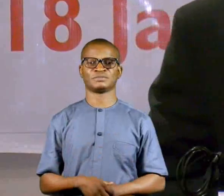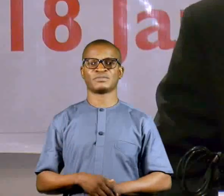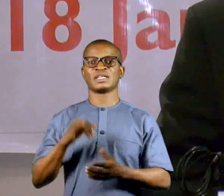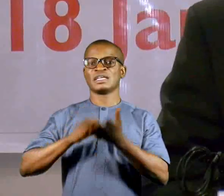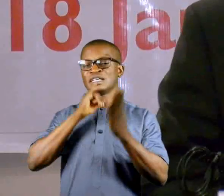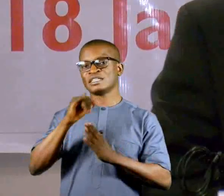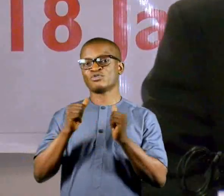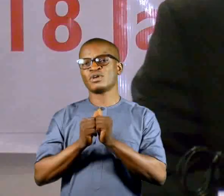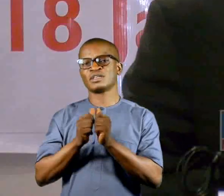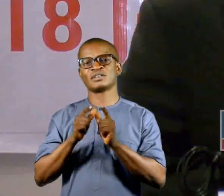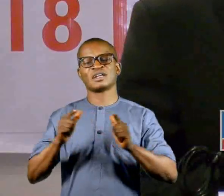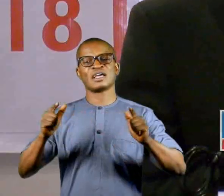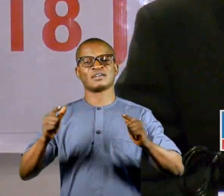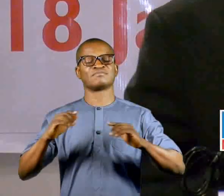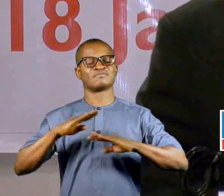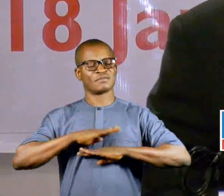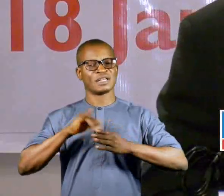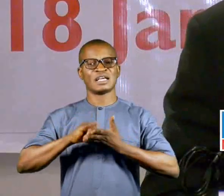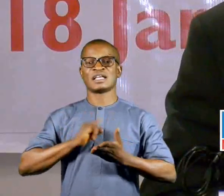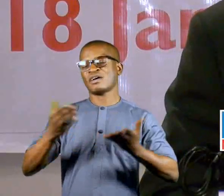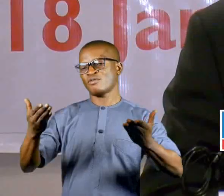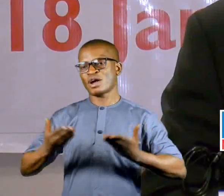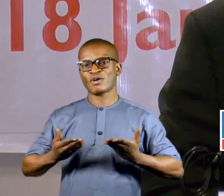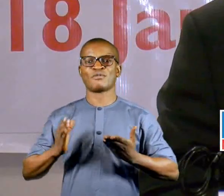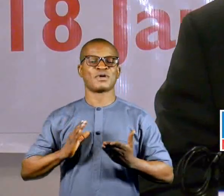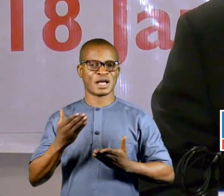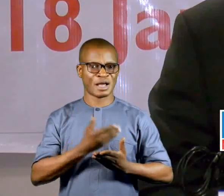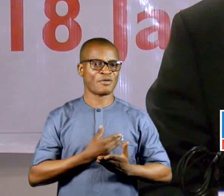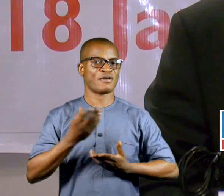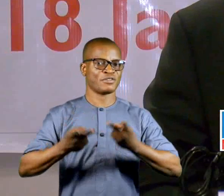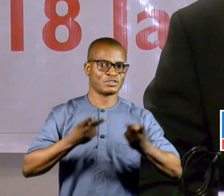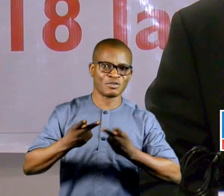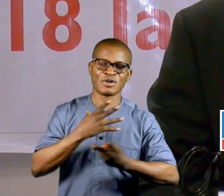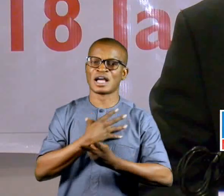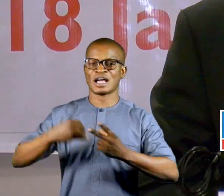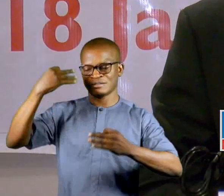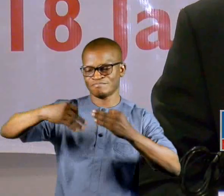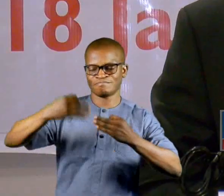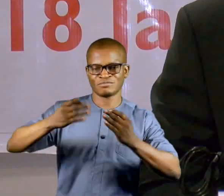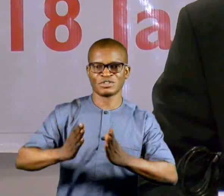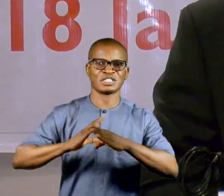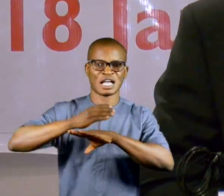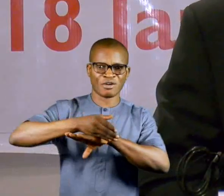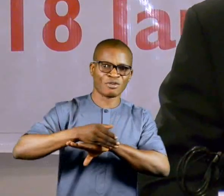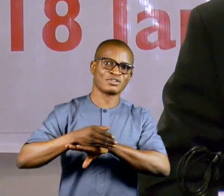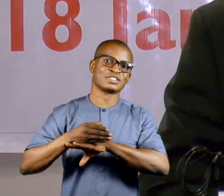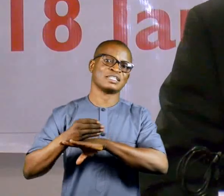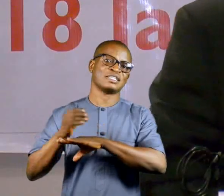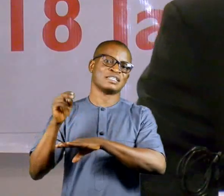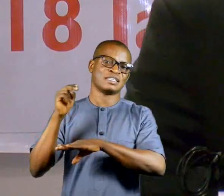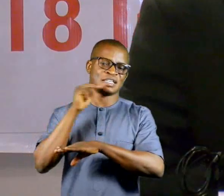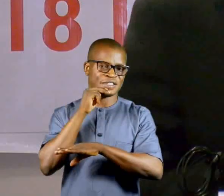It is with great pleasure that I welcome our distinguished guests and judges from across the viral states of the Federation to